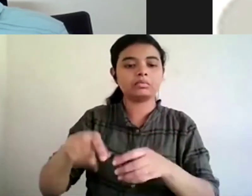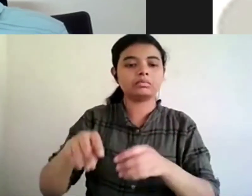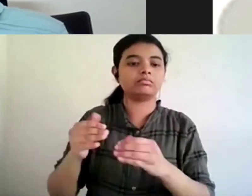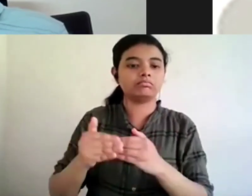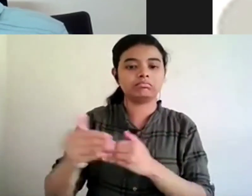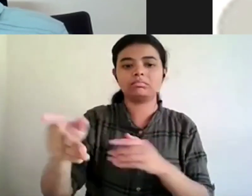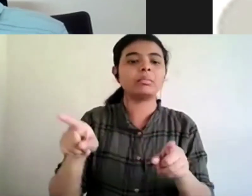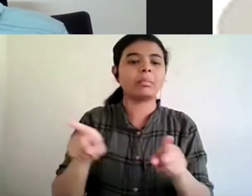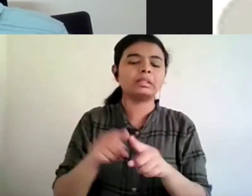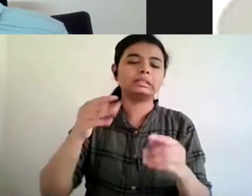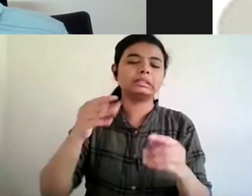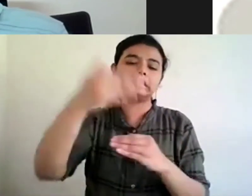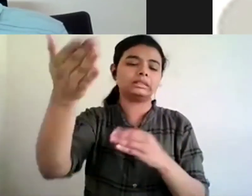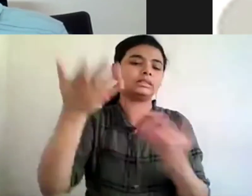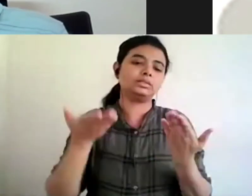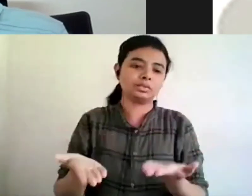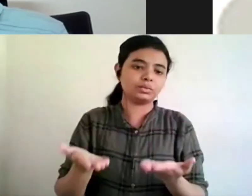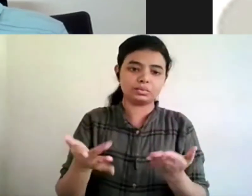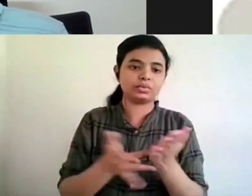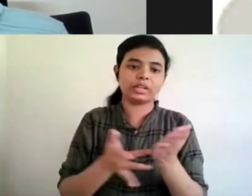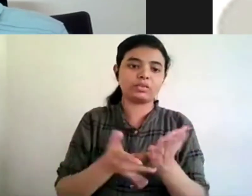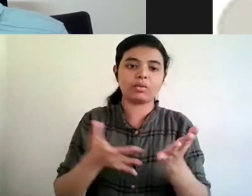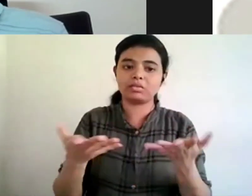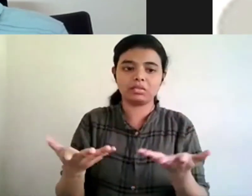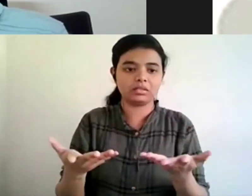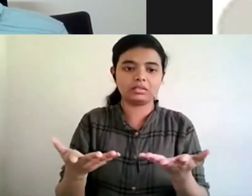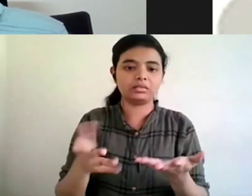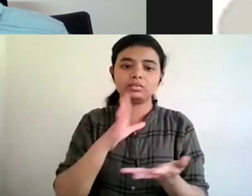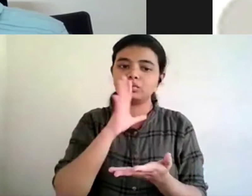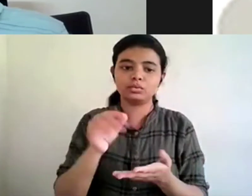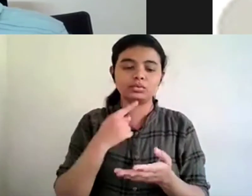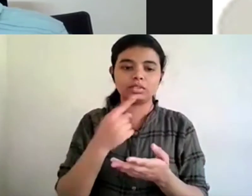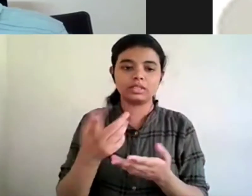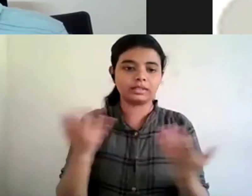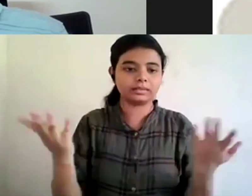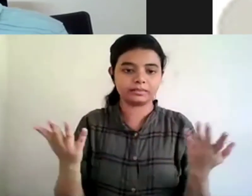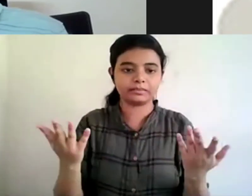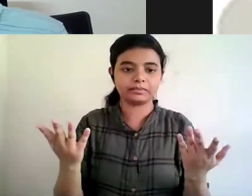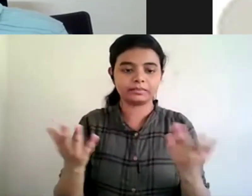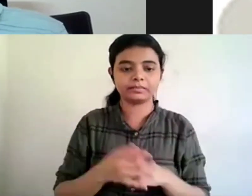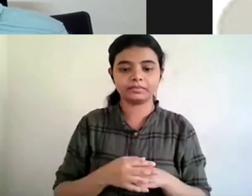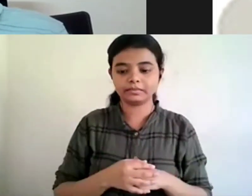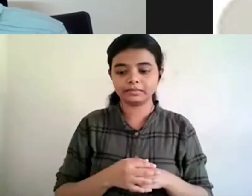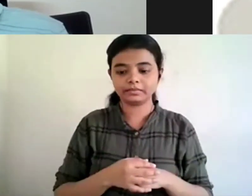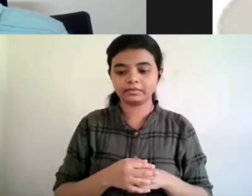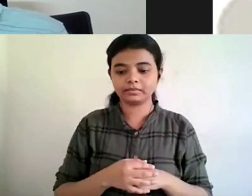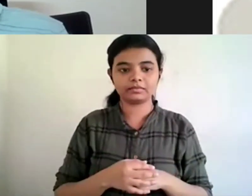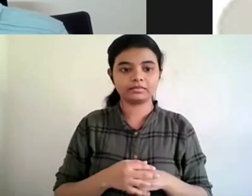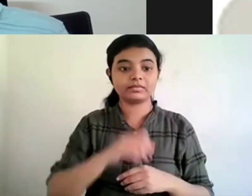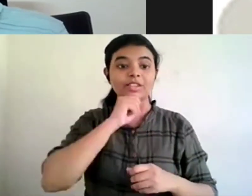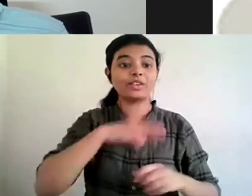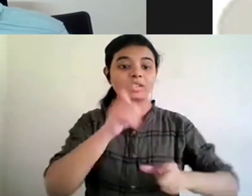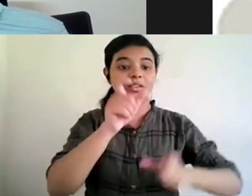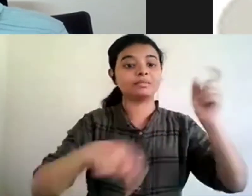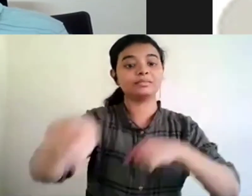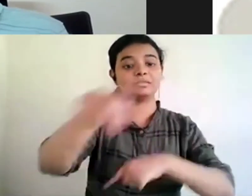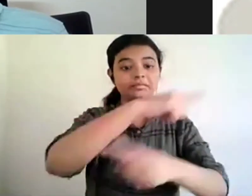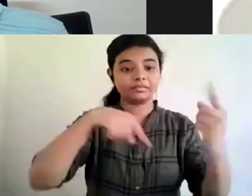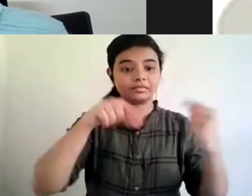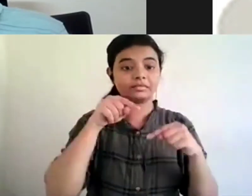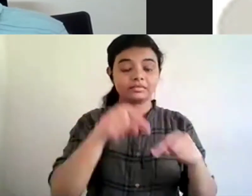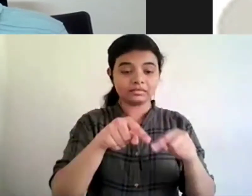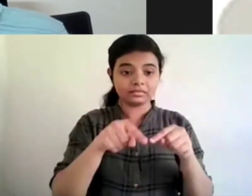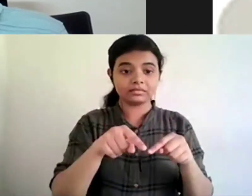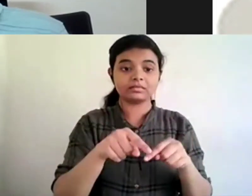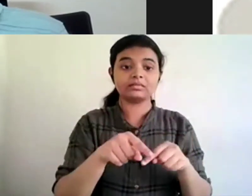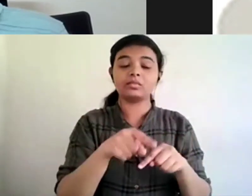way to go that's the future very very rightly thought about um the younger generation would really have to